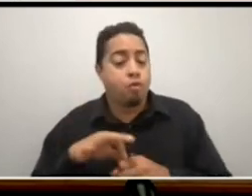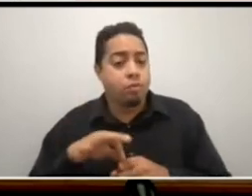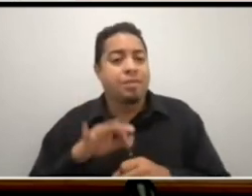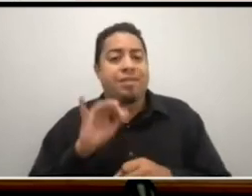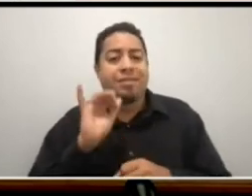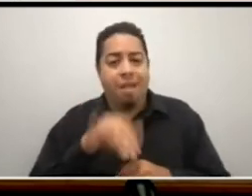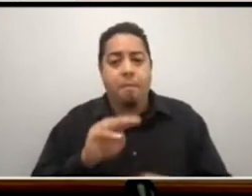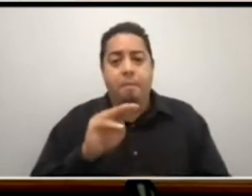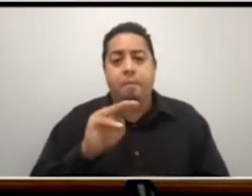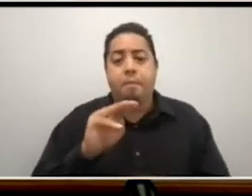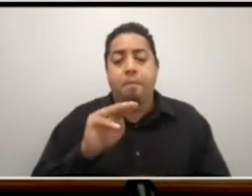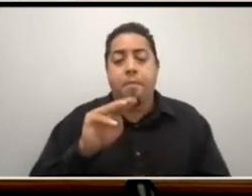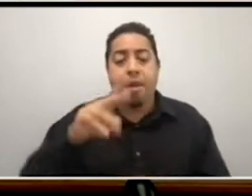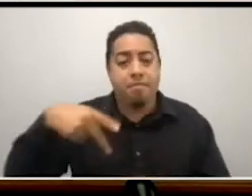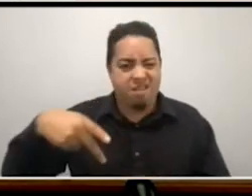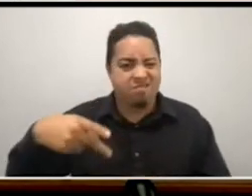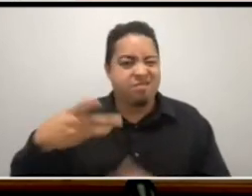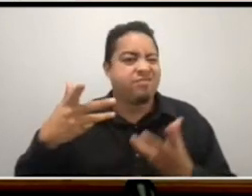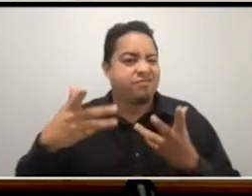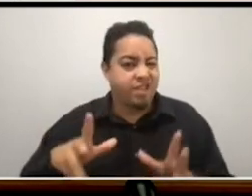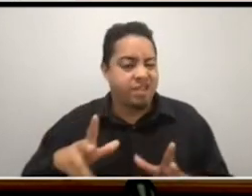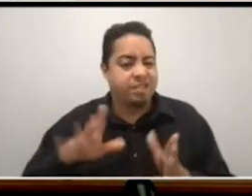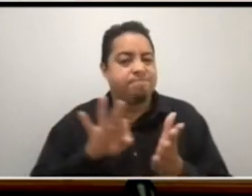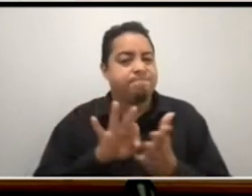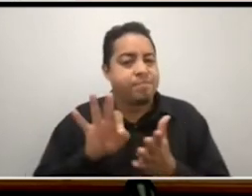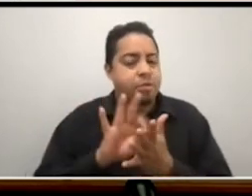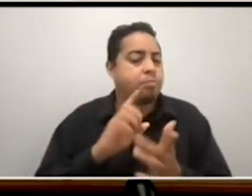session resumed on January 6th after the attack on the Capitol.